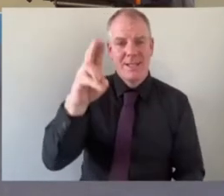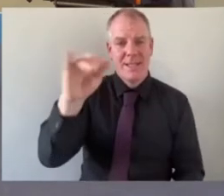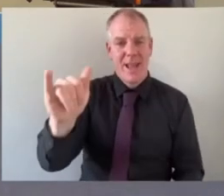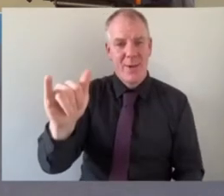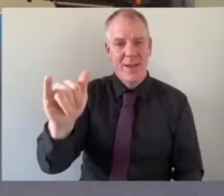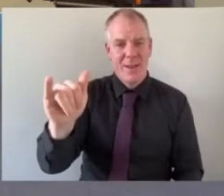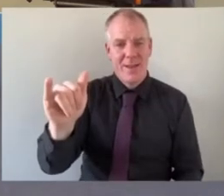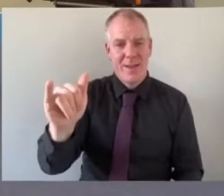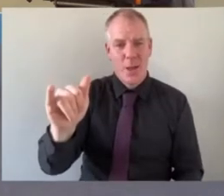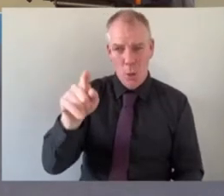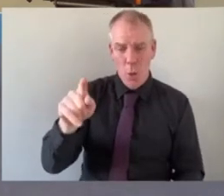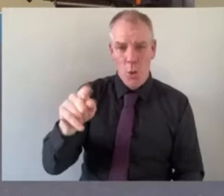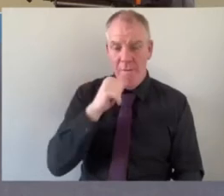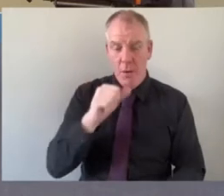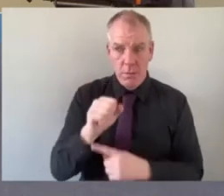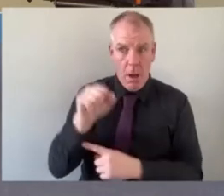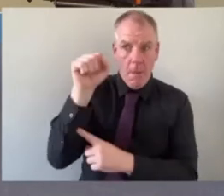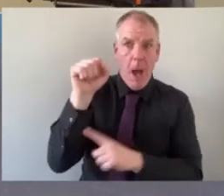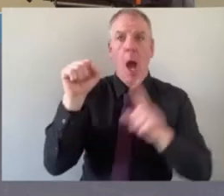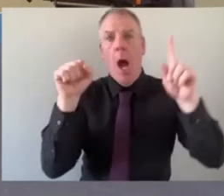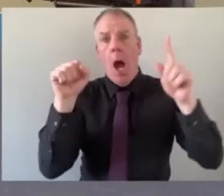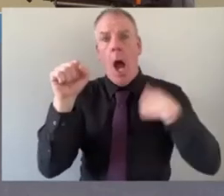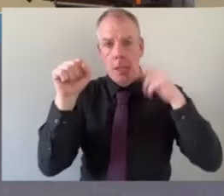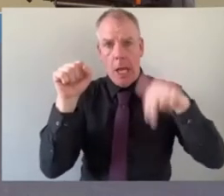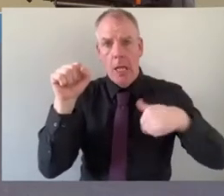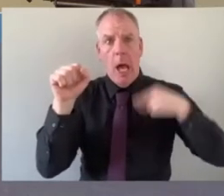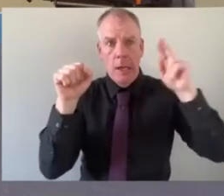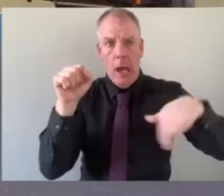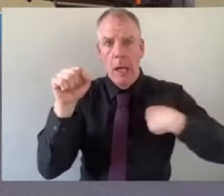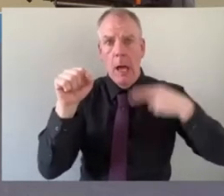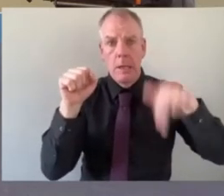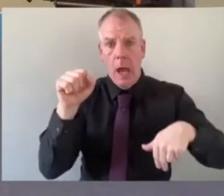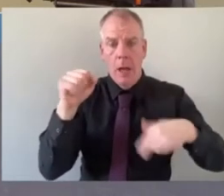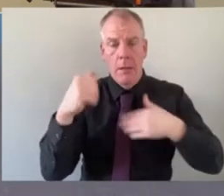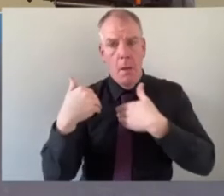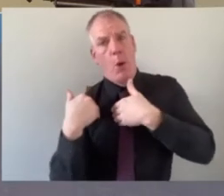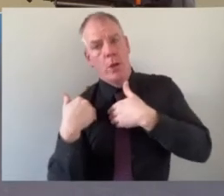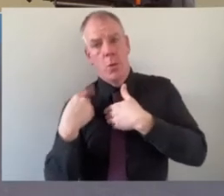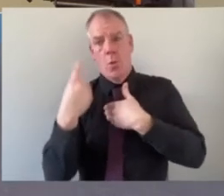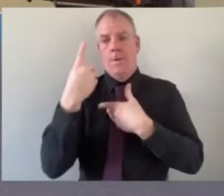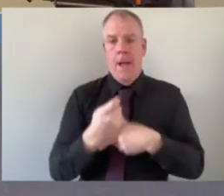that literally raises your head above the the pulpit and says yeah i'll do it i'll take on everyone's burdens all in one go